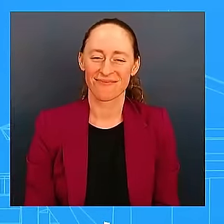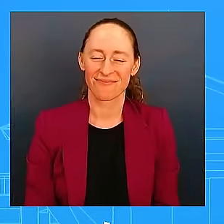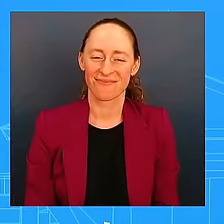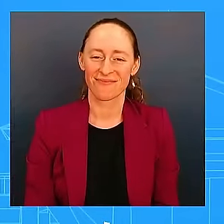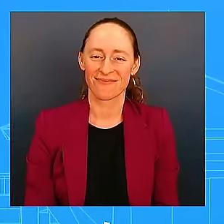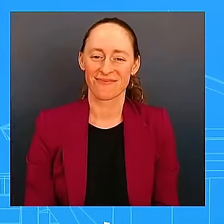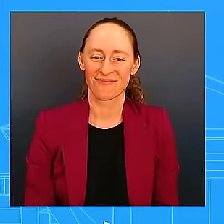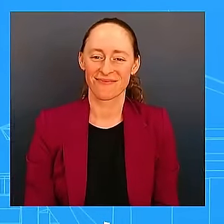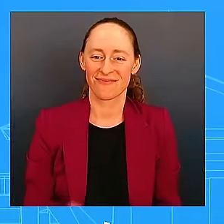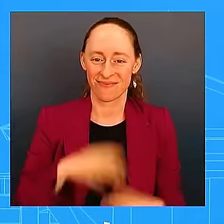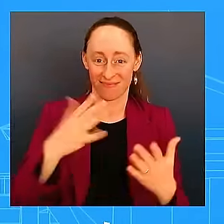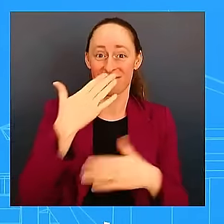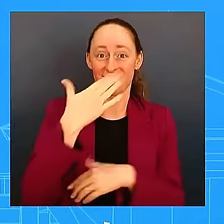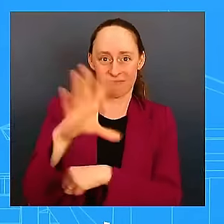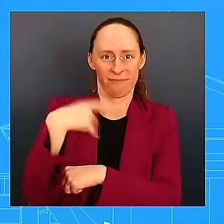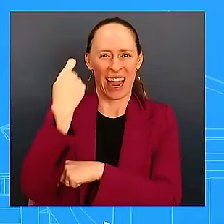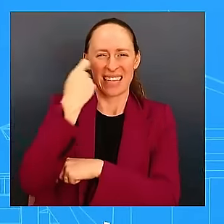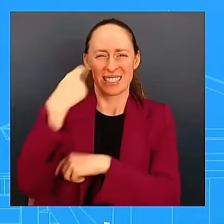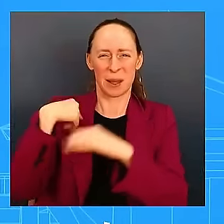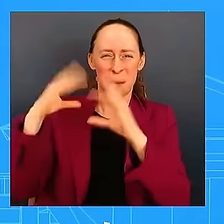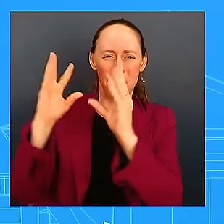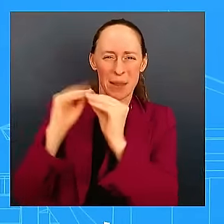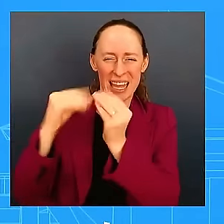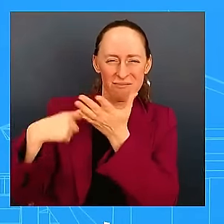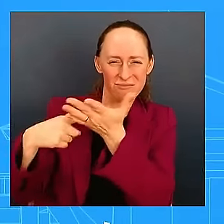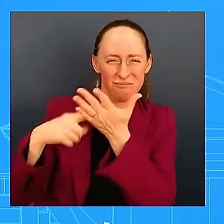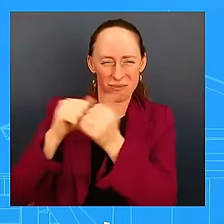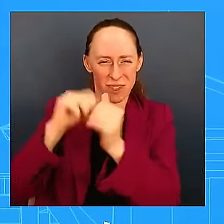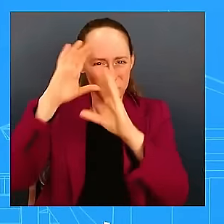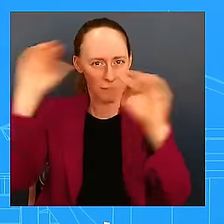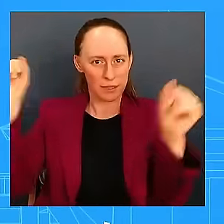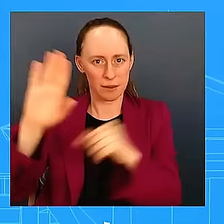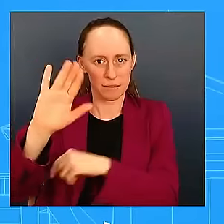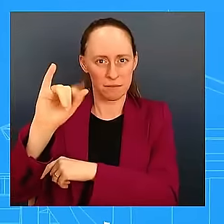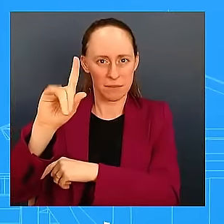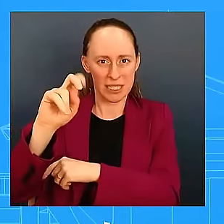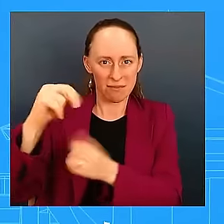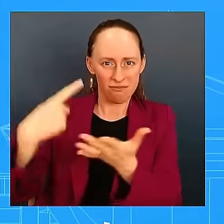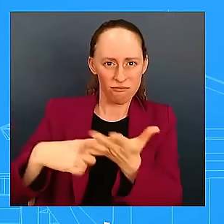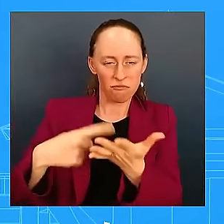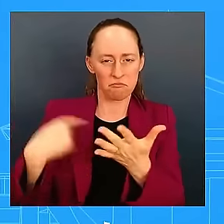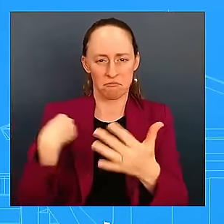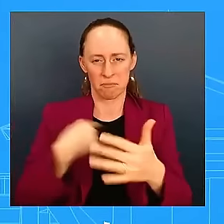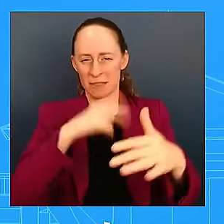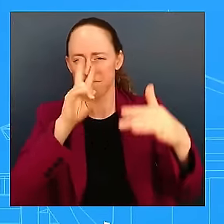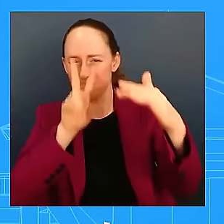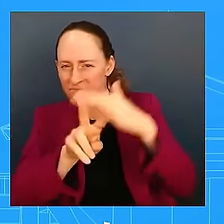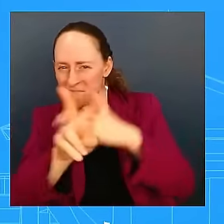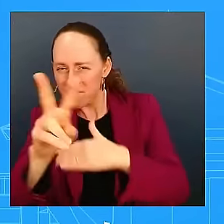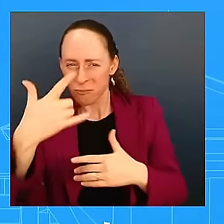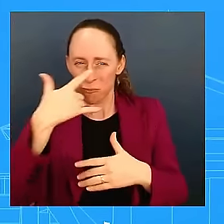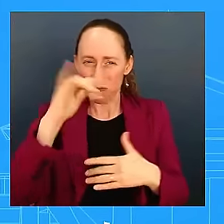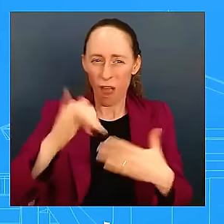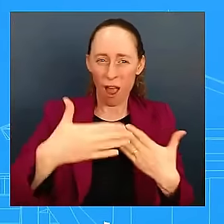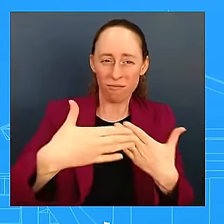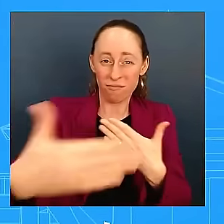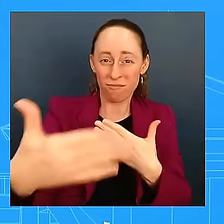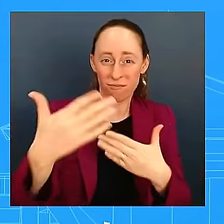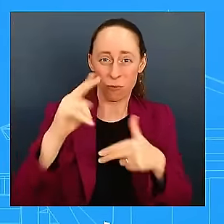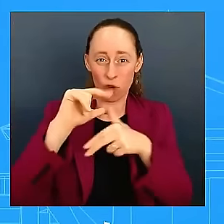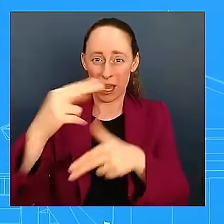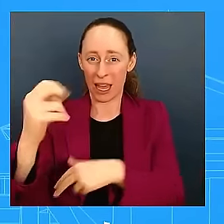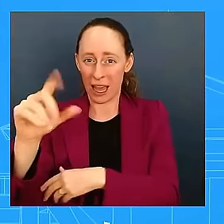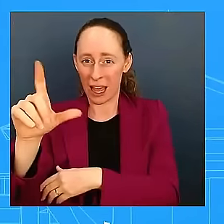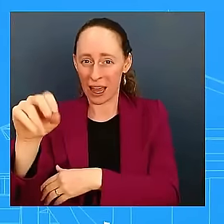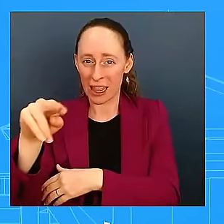on the impacts that we are expecting to see from Hurricane Helene. And as I told him, we have been preparing